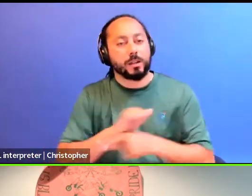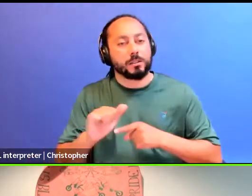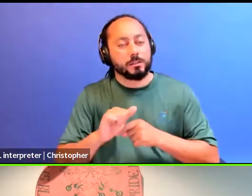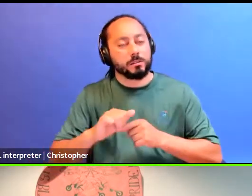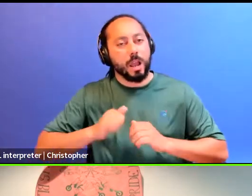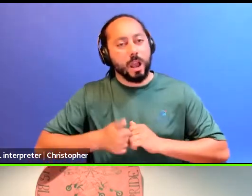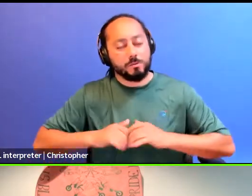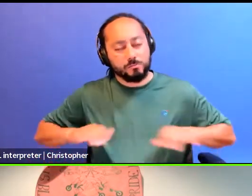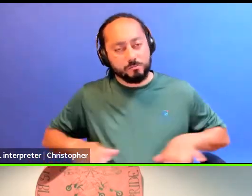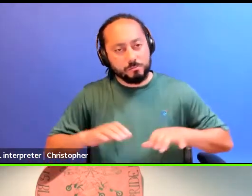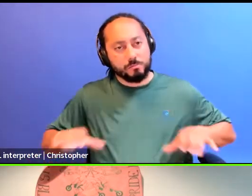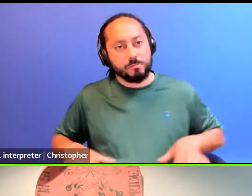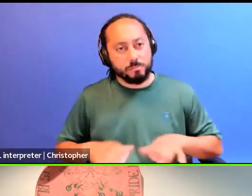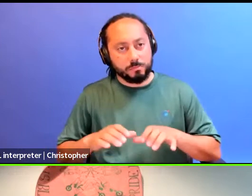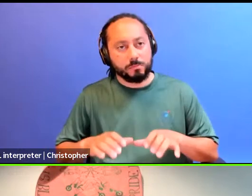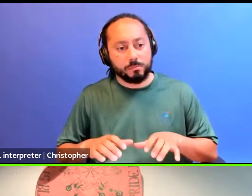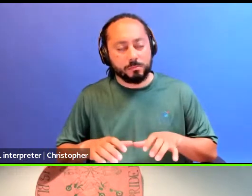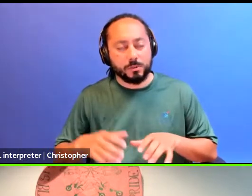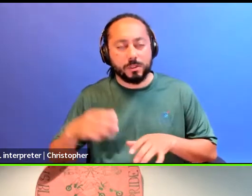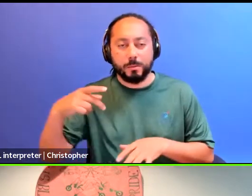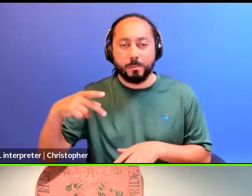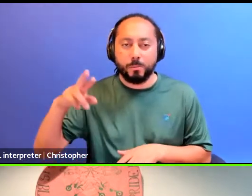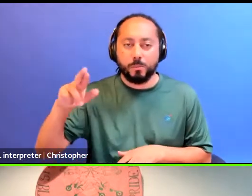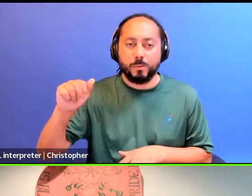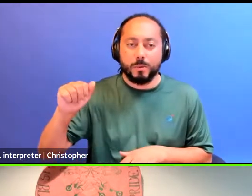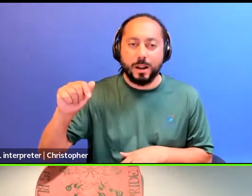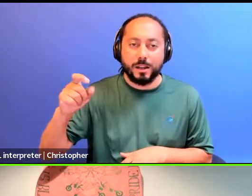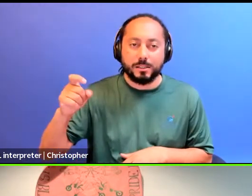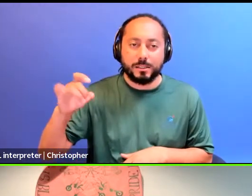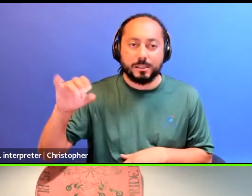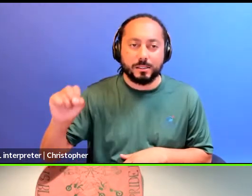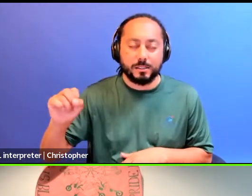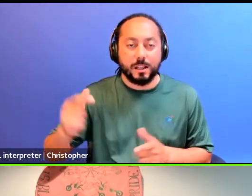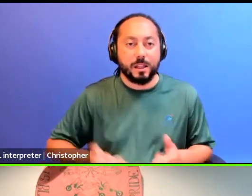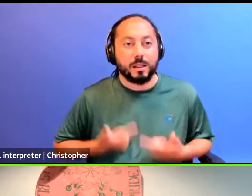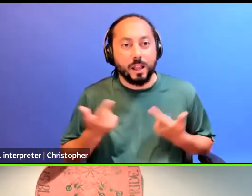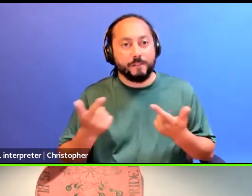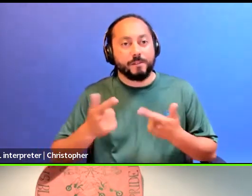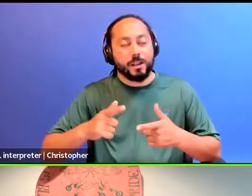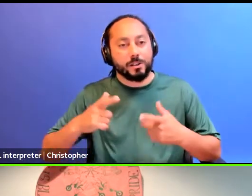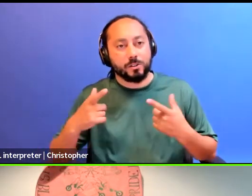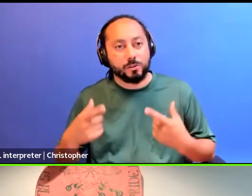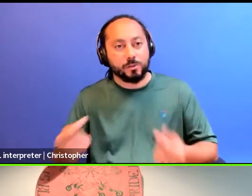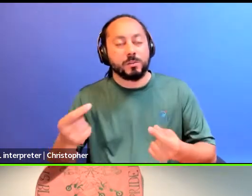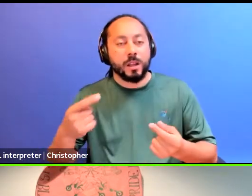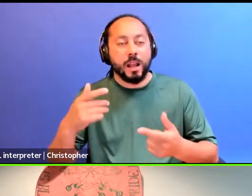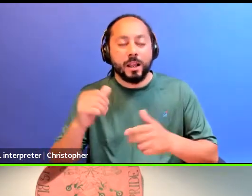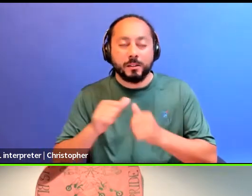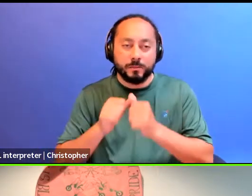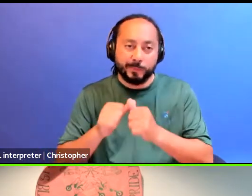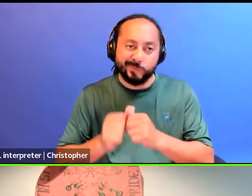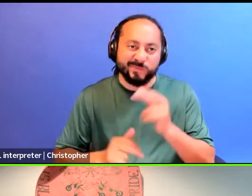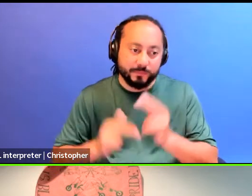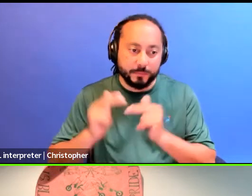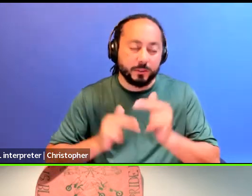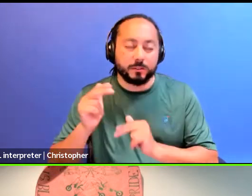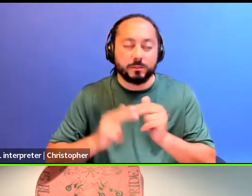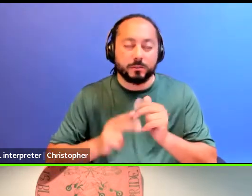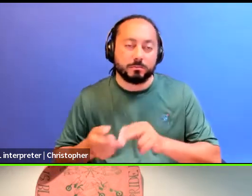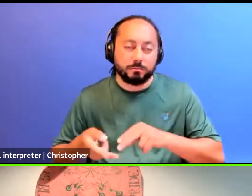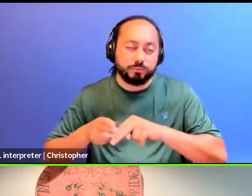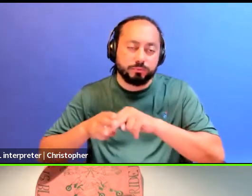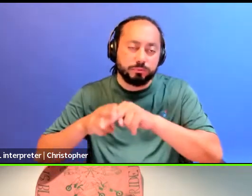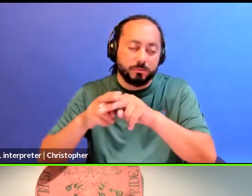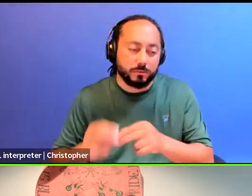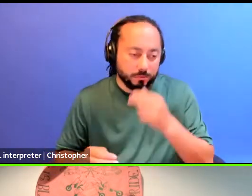practice. It's a way of life. It's a way of doing and asking questions and continuing to build and build and build and build, right? So